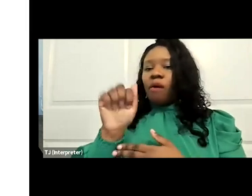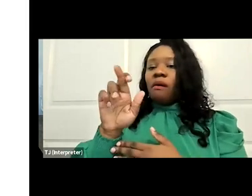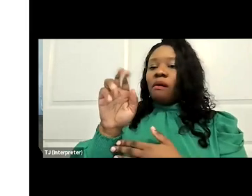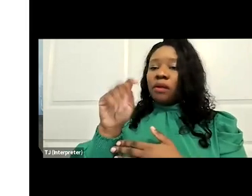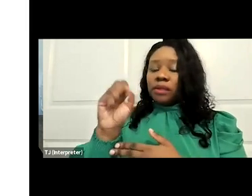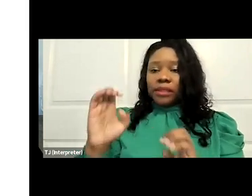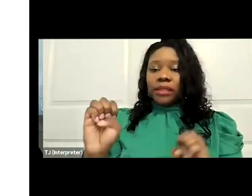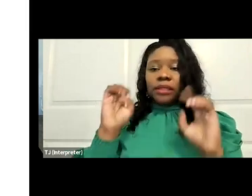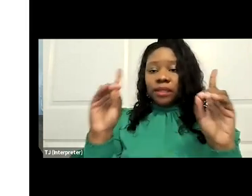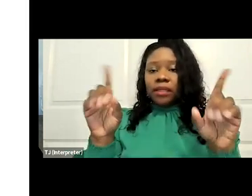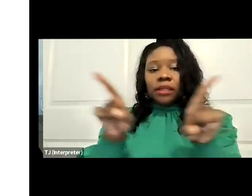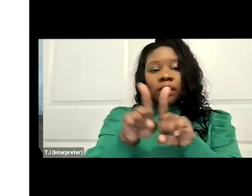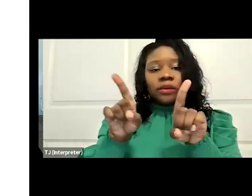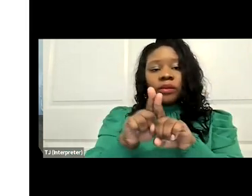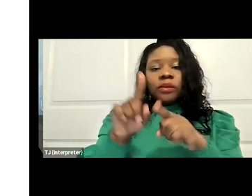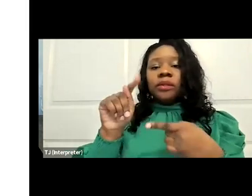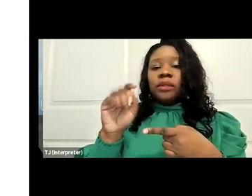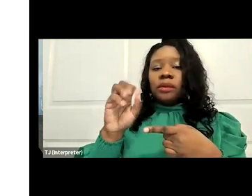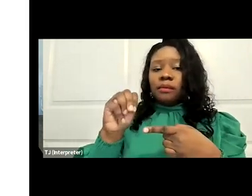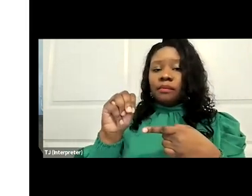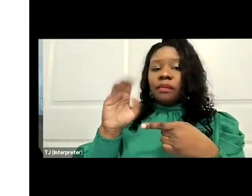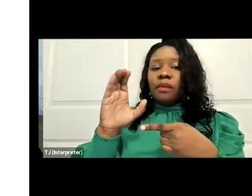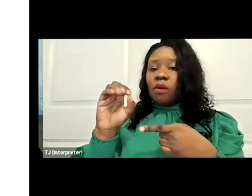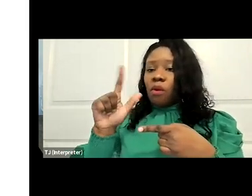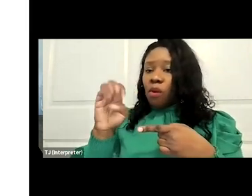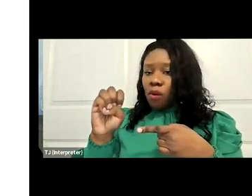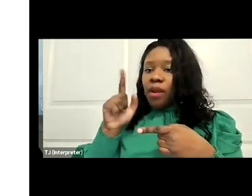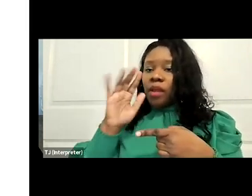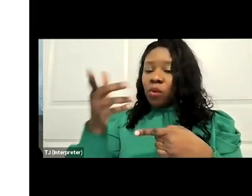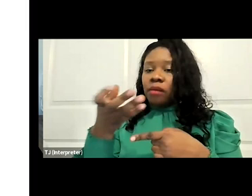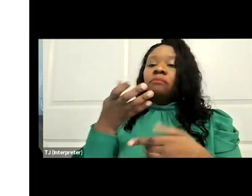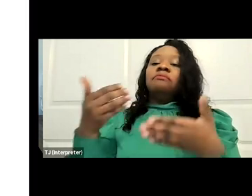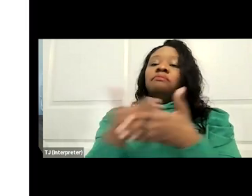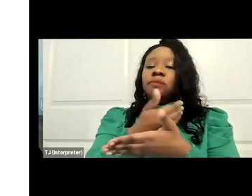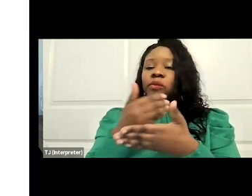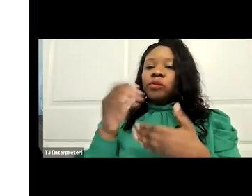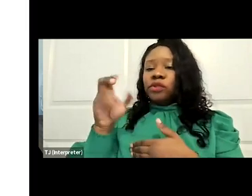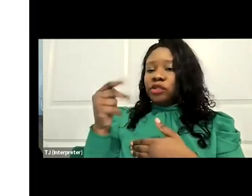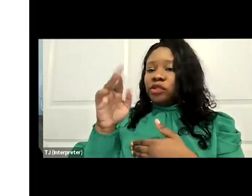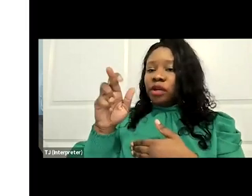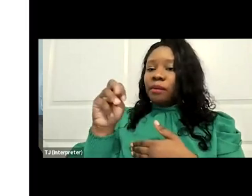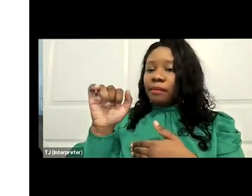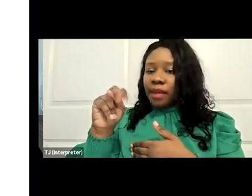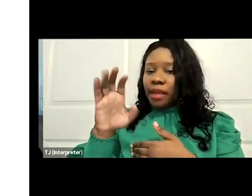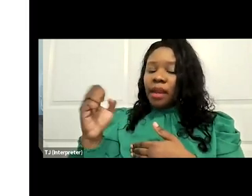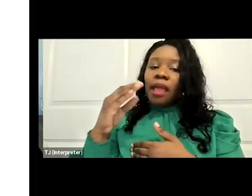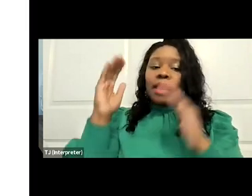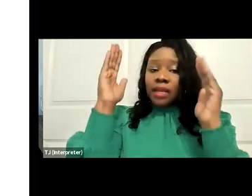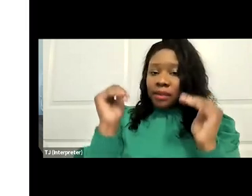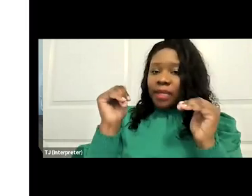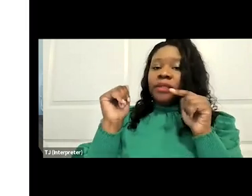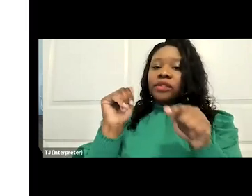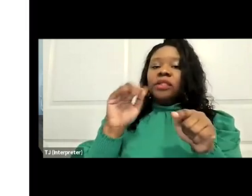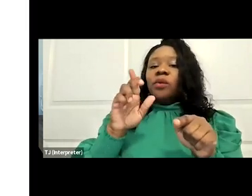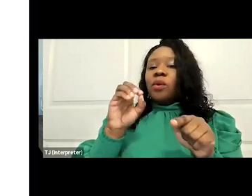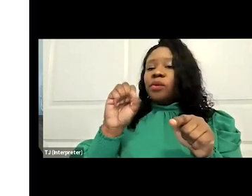And Tom Cole will be the new chairman there. And we expect that Rosa DeLauro will